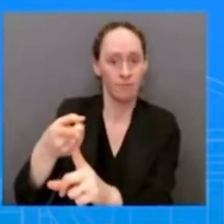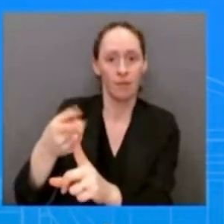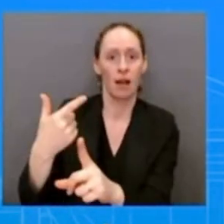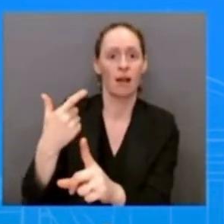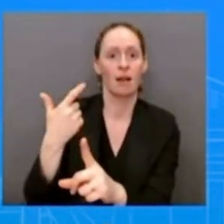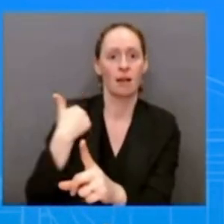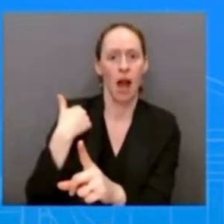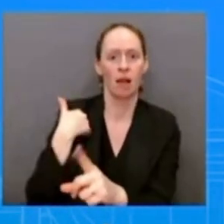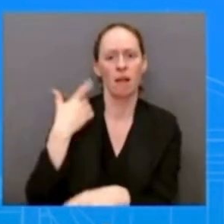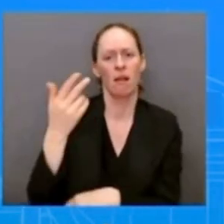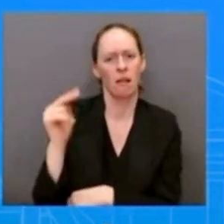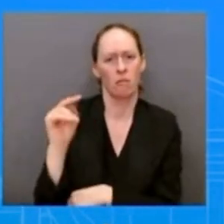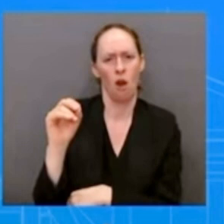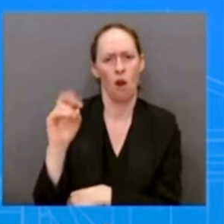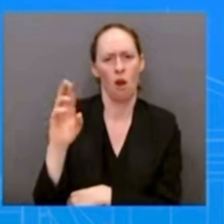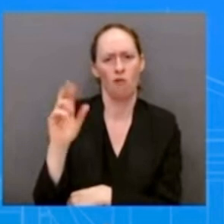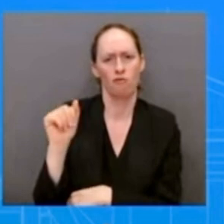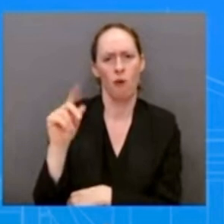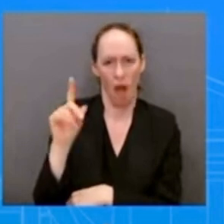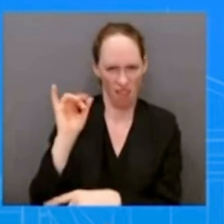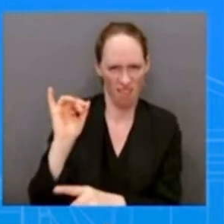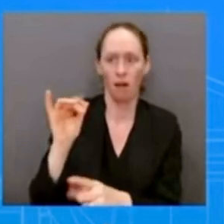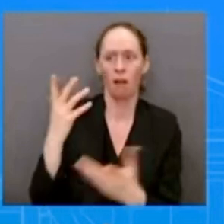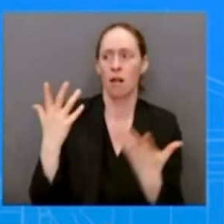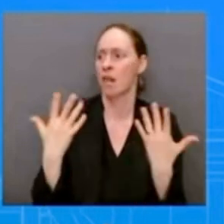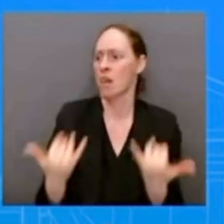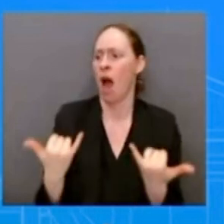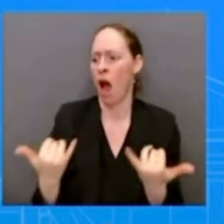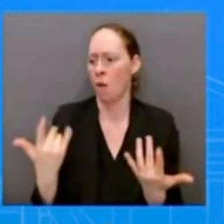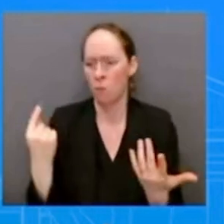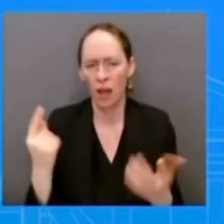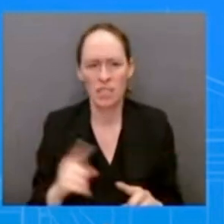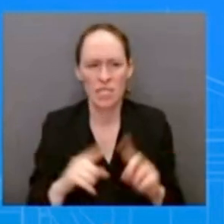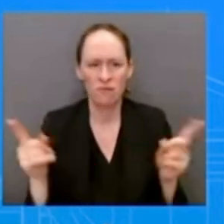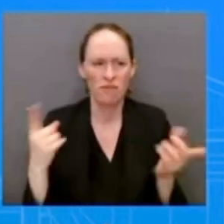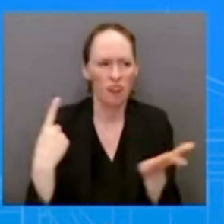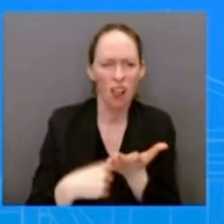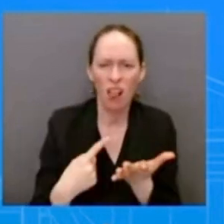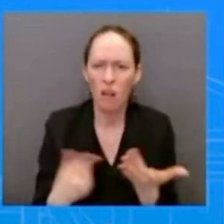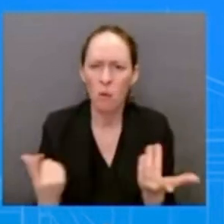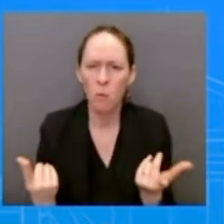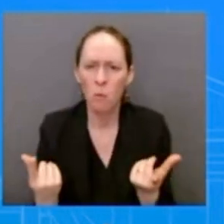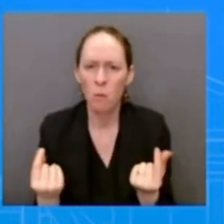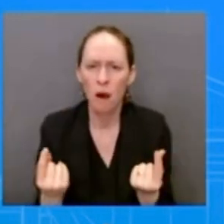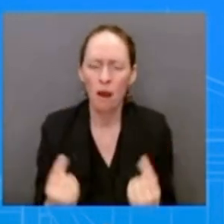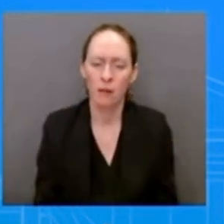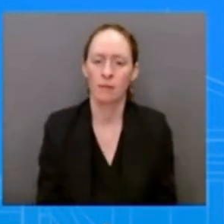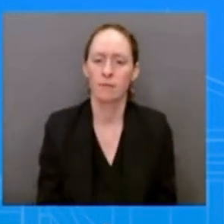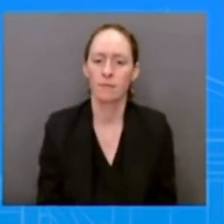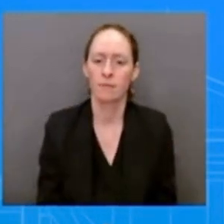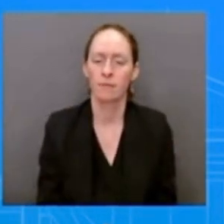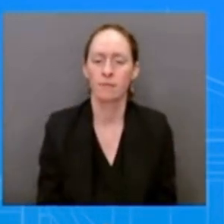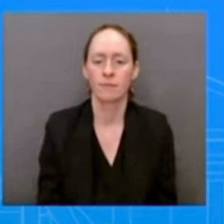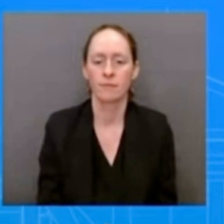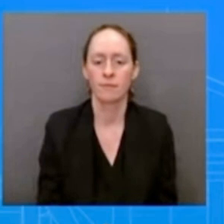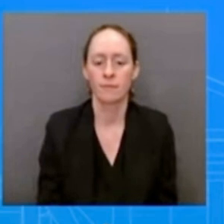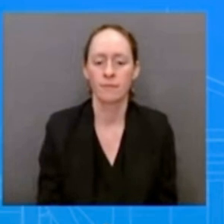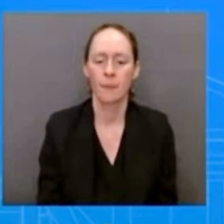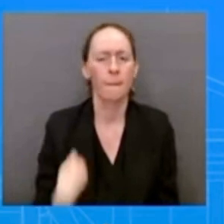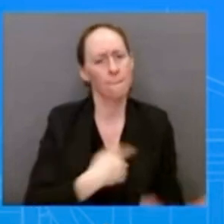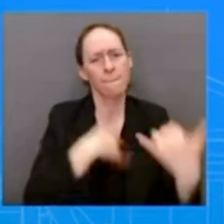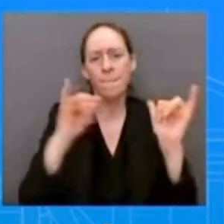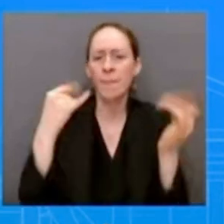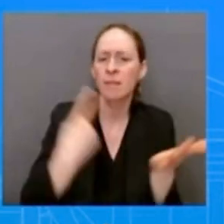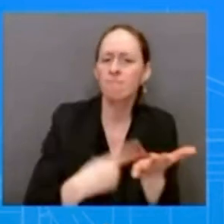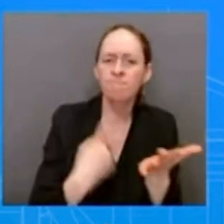opportunities to talk to our Canadian counterparts about migration concerns and it's not as all it's not at all something that Prime Minister Trudeau and President Biden haven't spoken